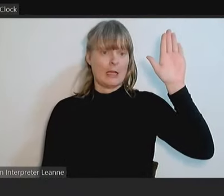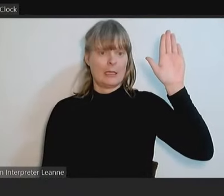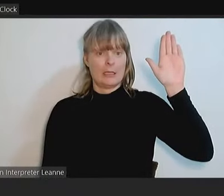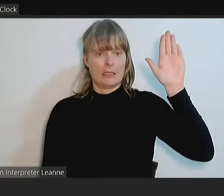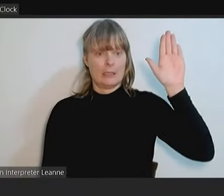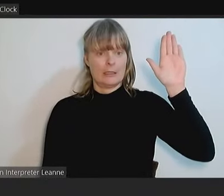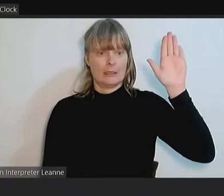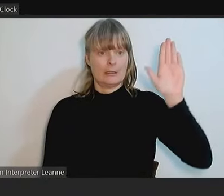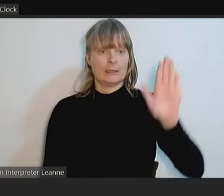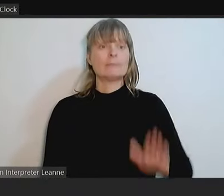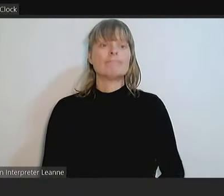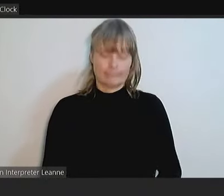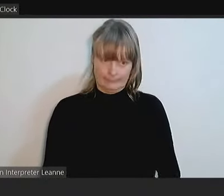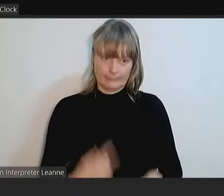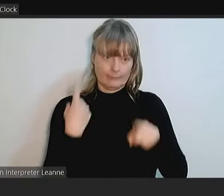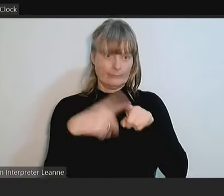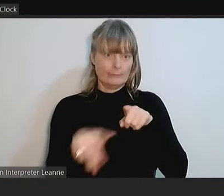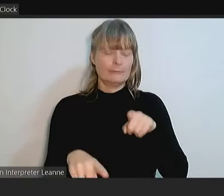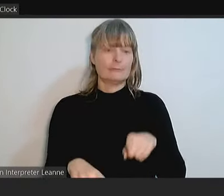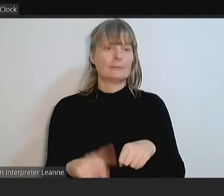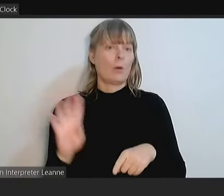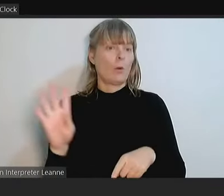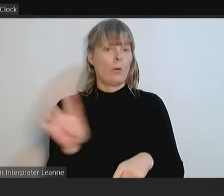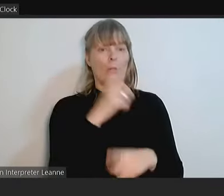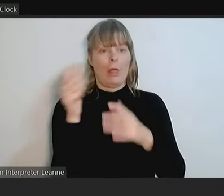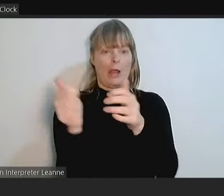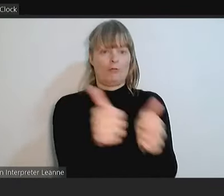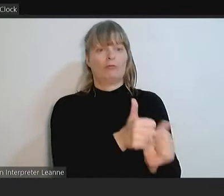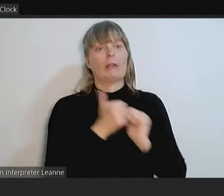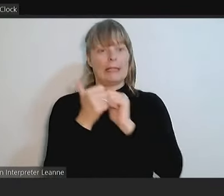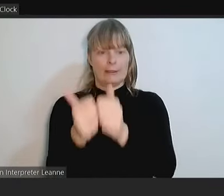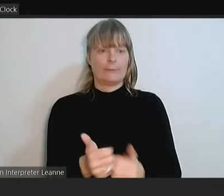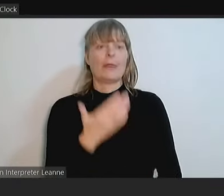That's been carried unanimously. Thank you. you. Councillor Messina.